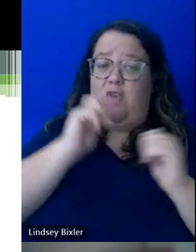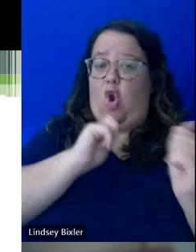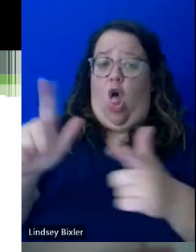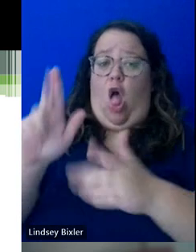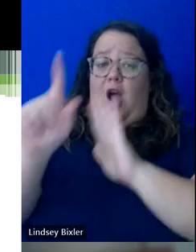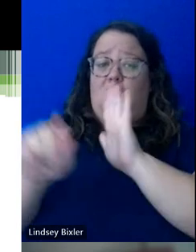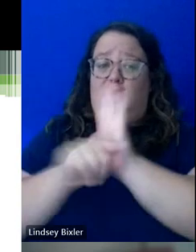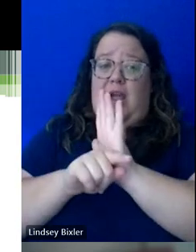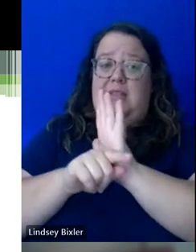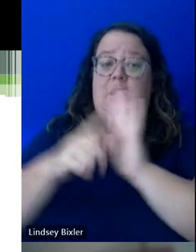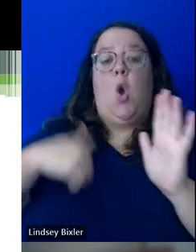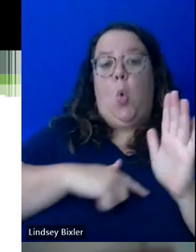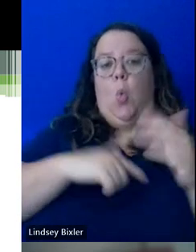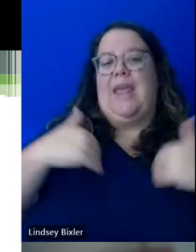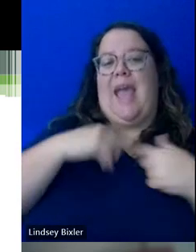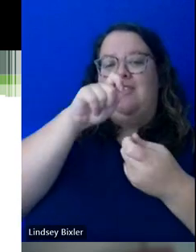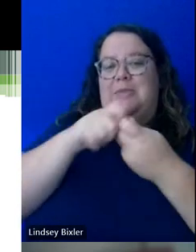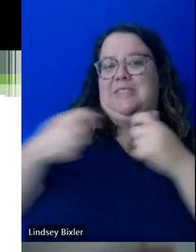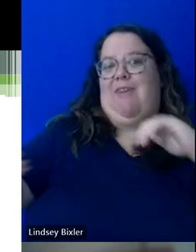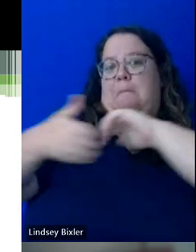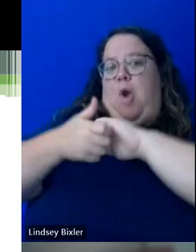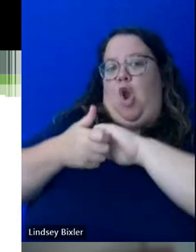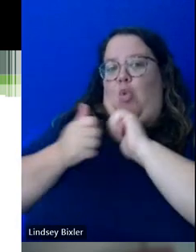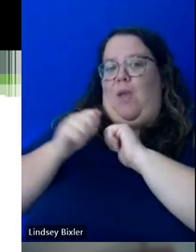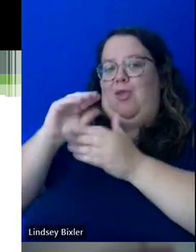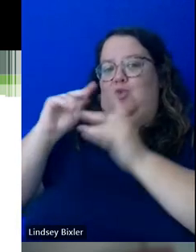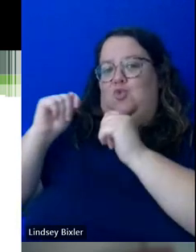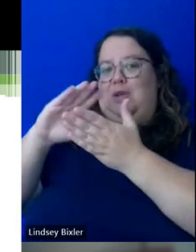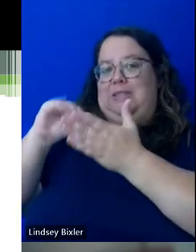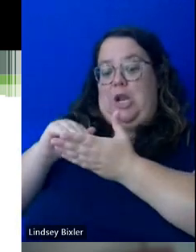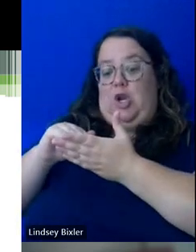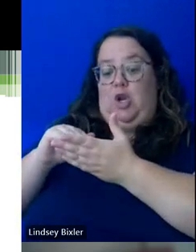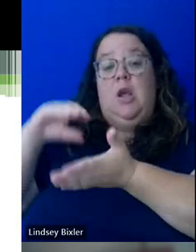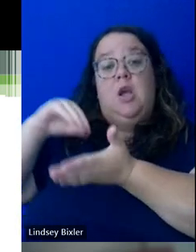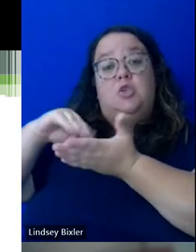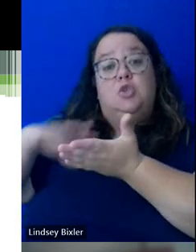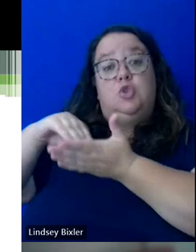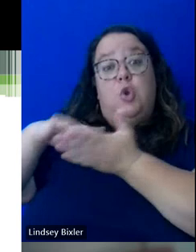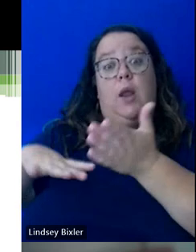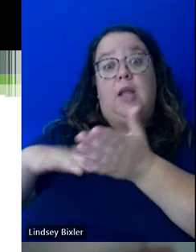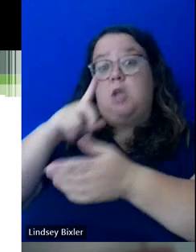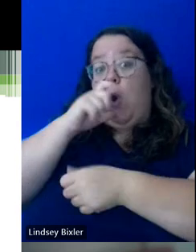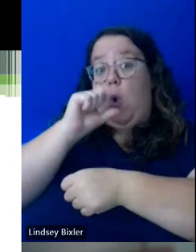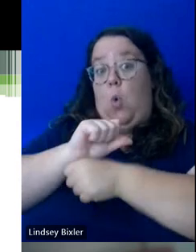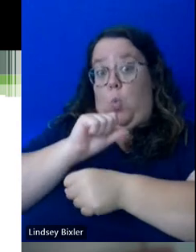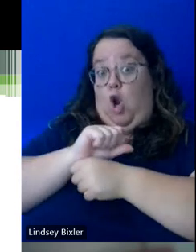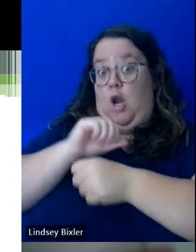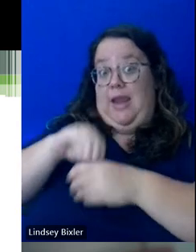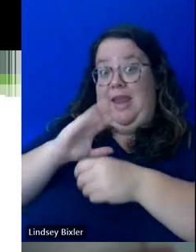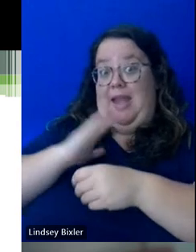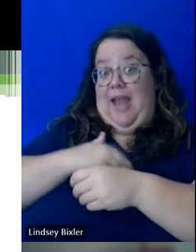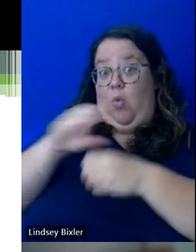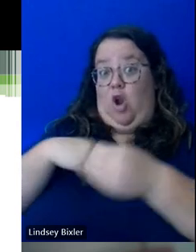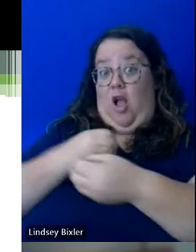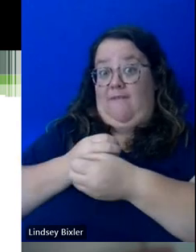But we have a specific partnership with the tutoring center where students who are otherwise eligible to get up to an hour